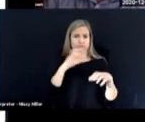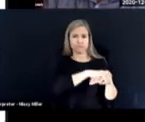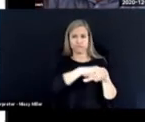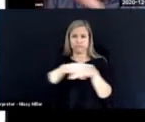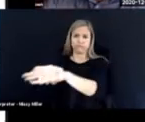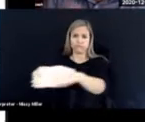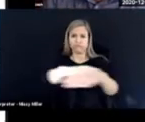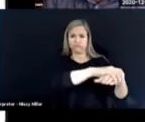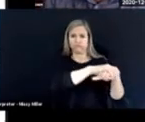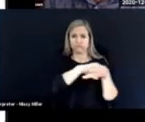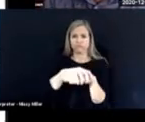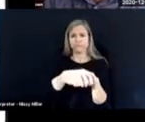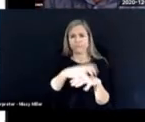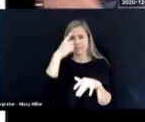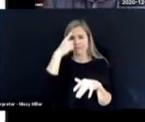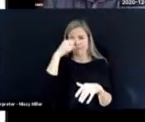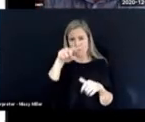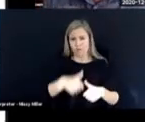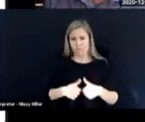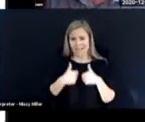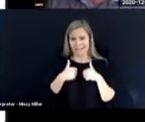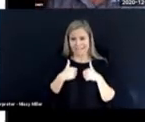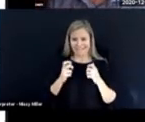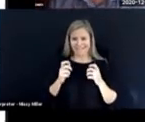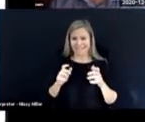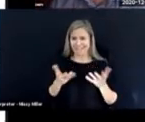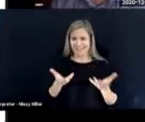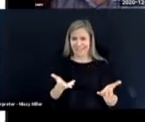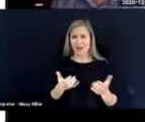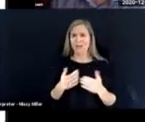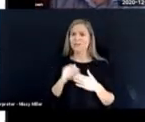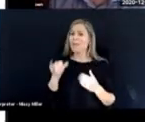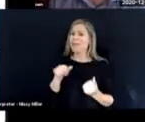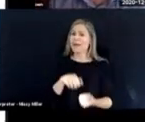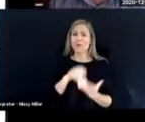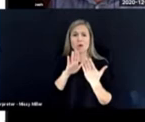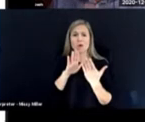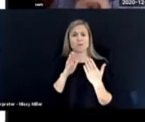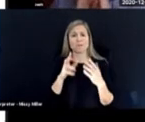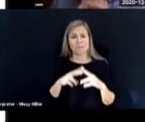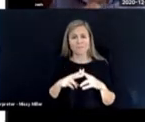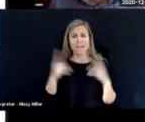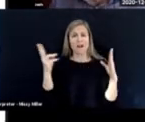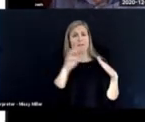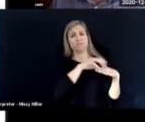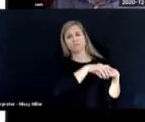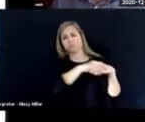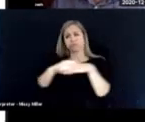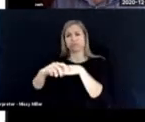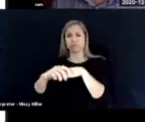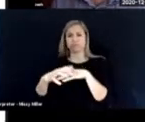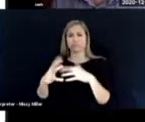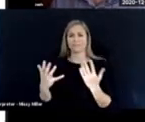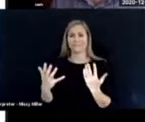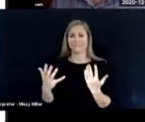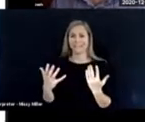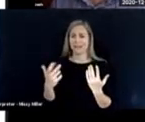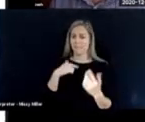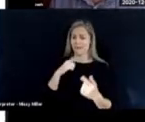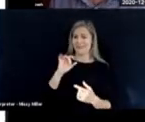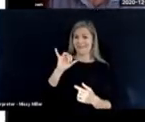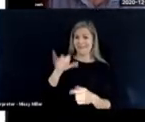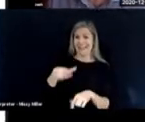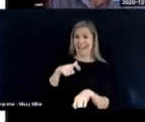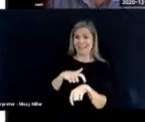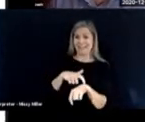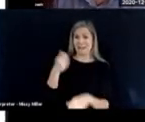much controlling and directing the residents' hands. And the whole approach was completely directive. And